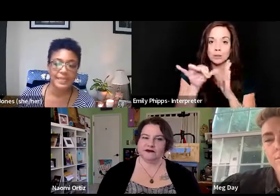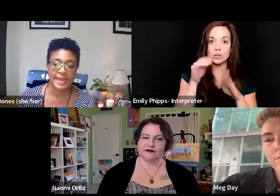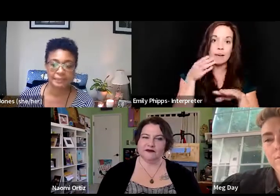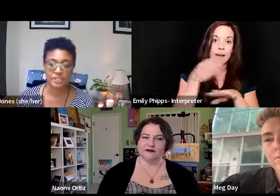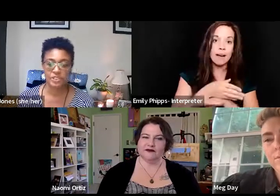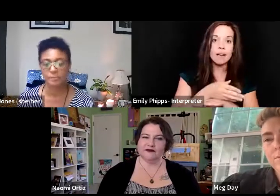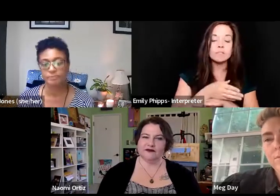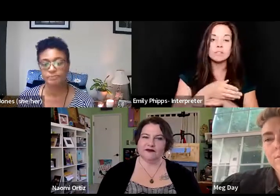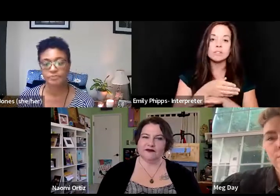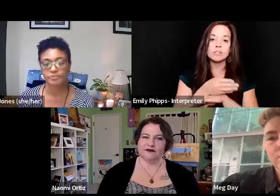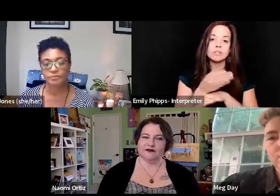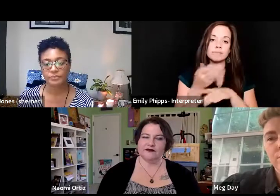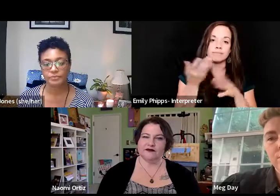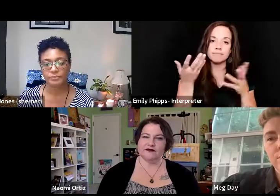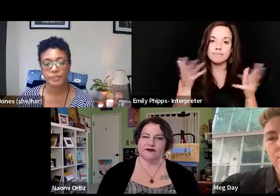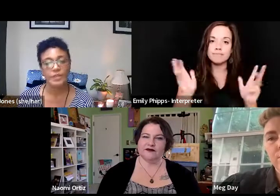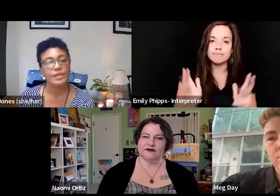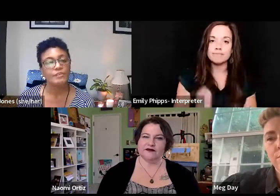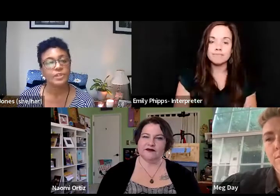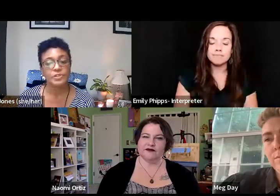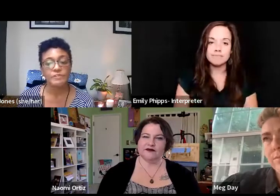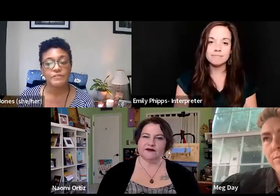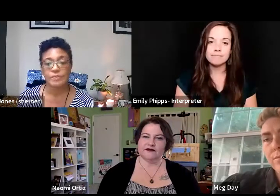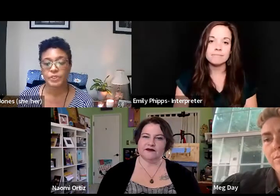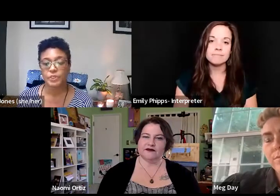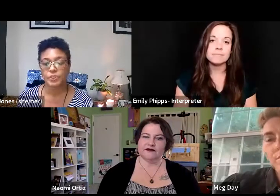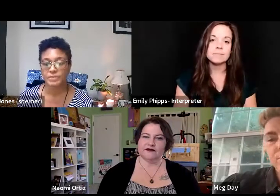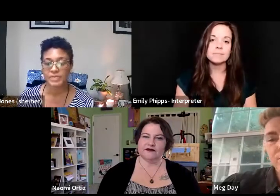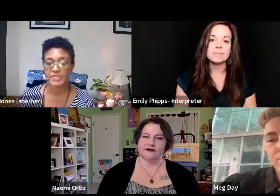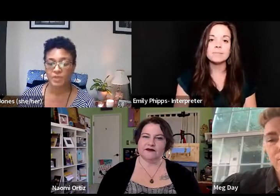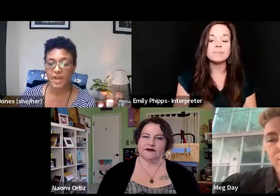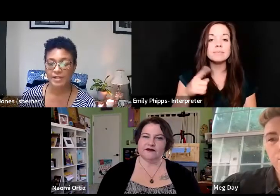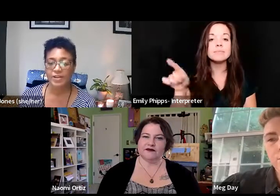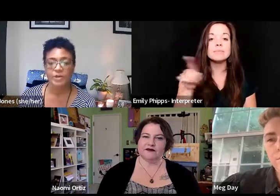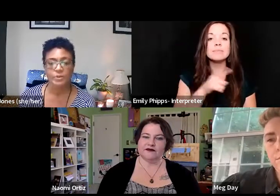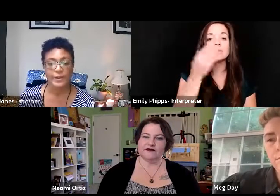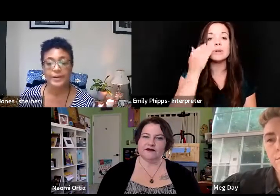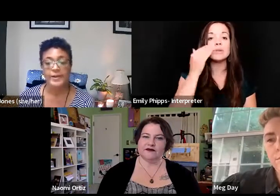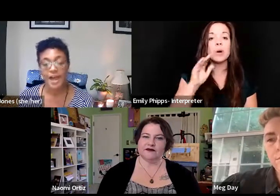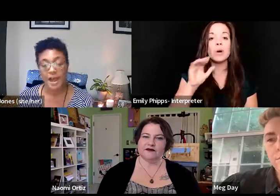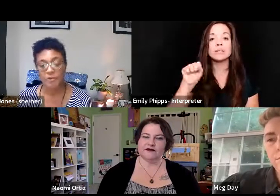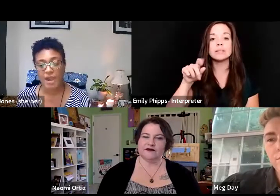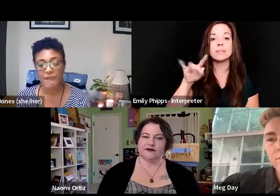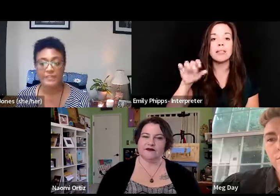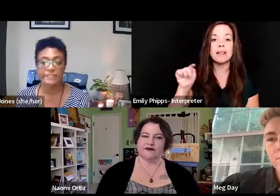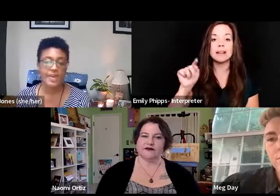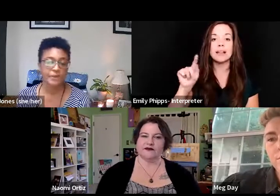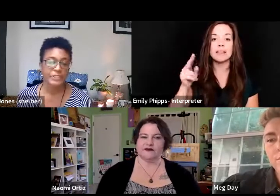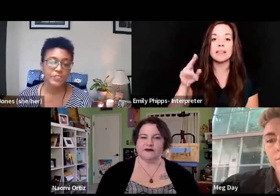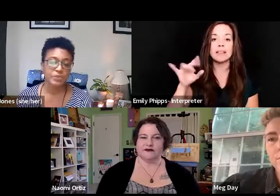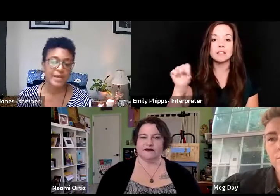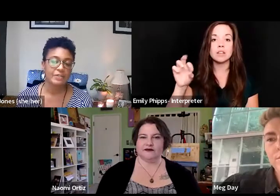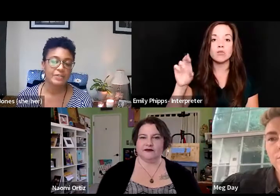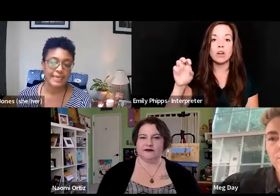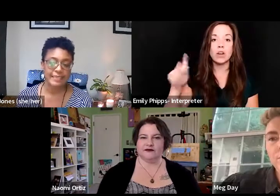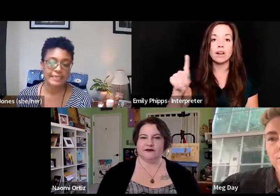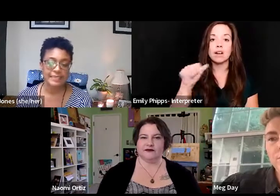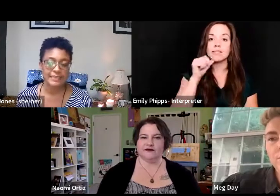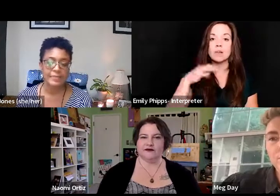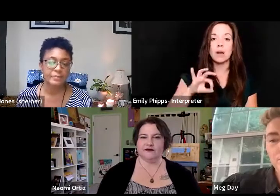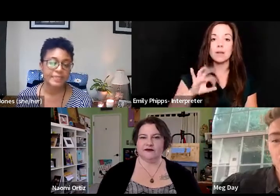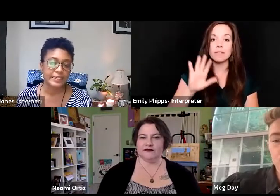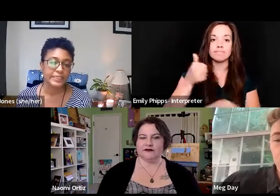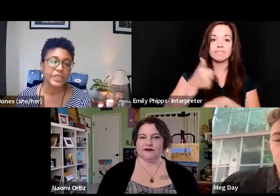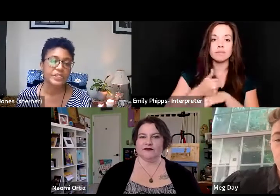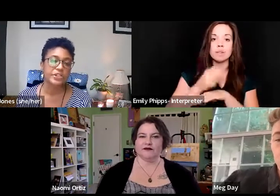properly captioned. For those unfamiliar with Split This Rock, we are a non-profit founded in 2008